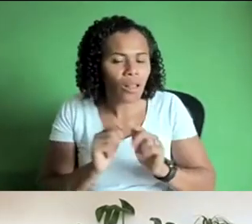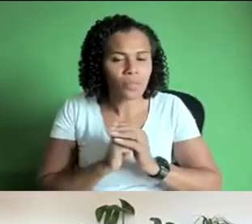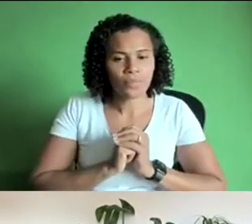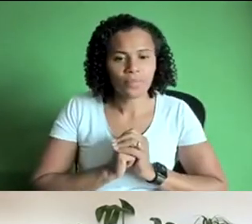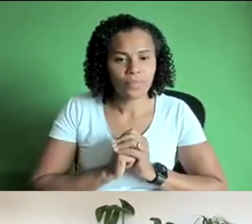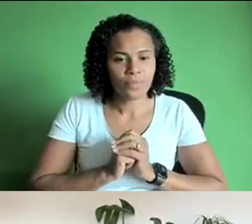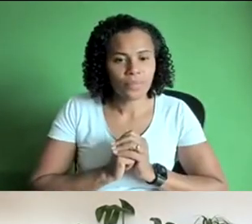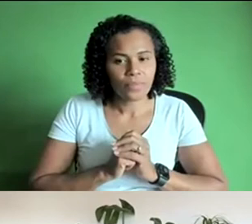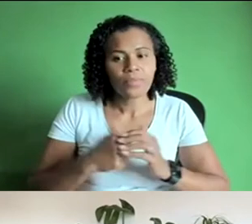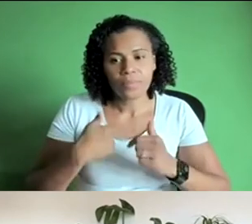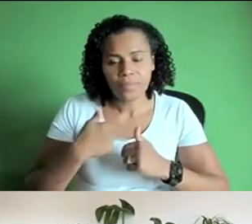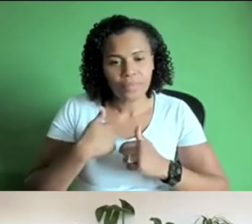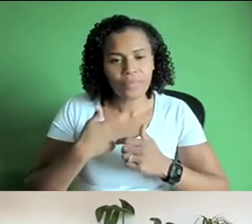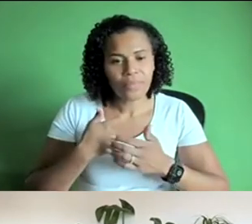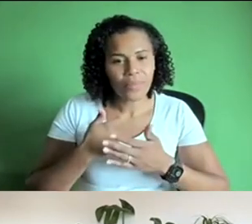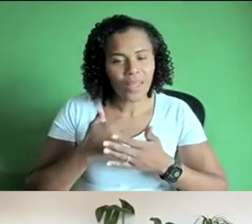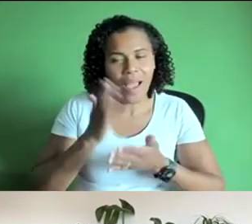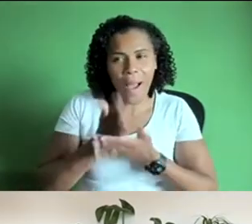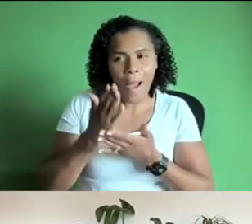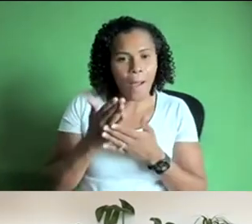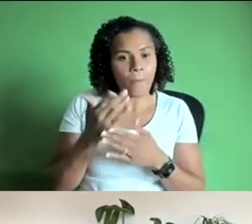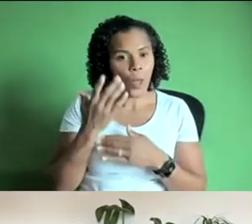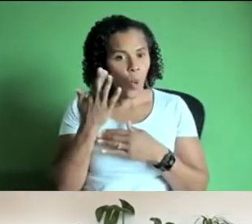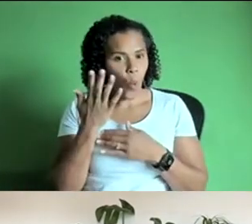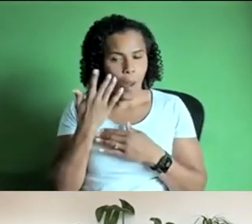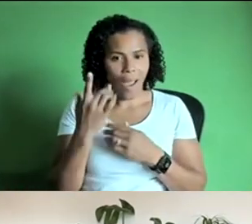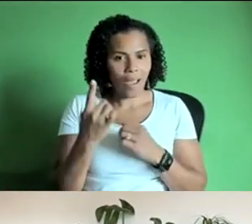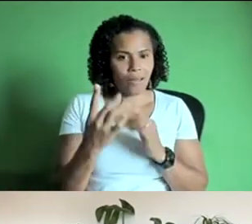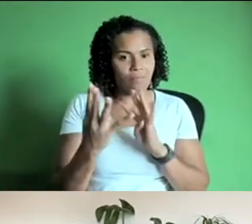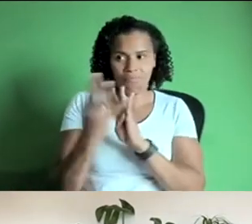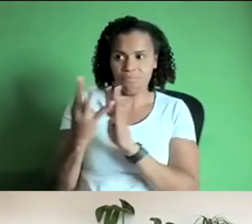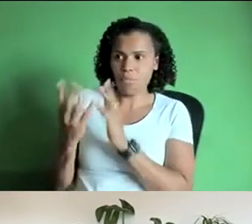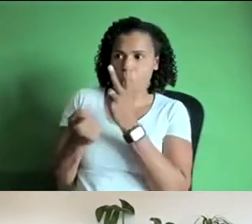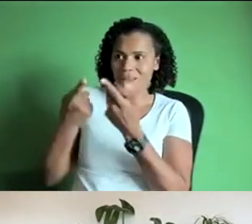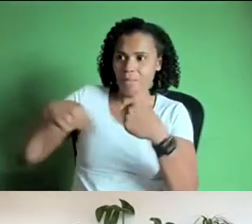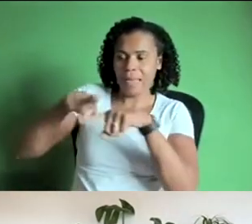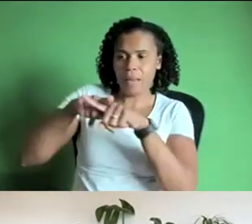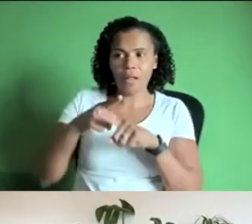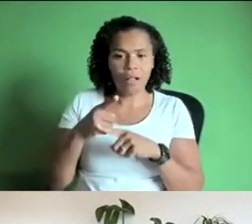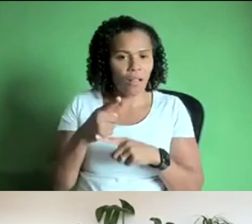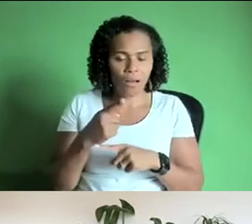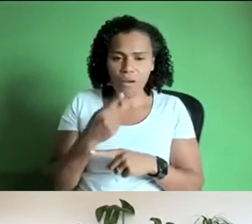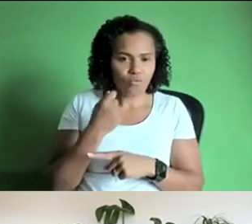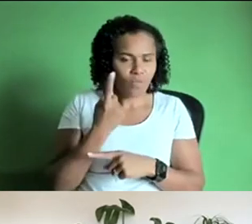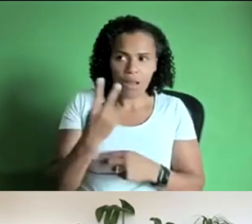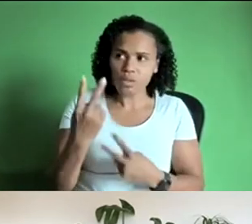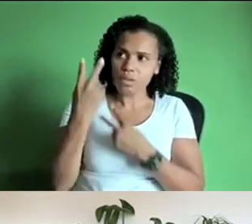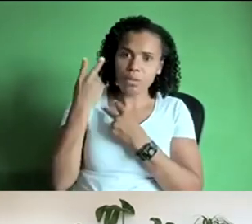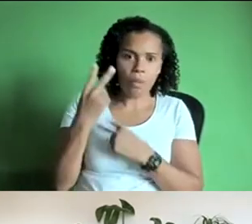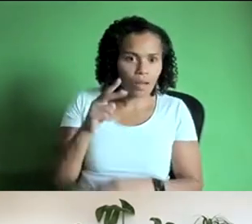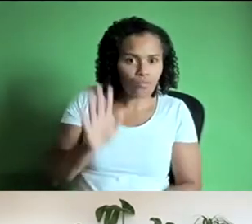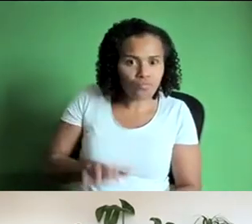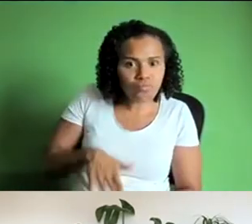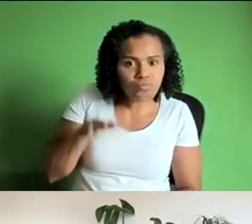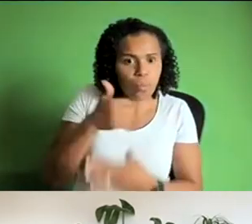explore it a bit more because i've always been intrigued ever since i was little like from my childhood where i've always been